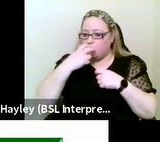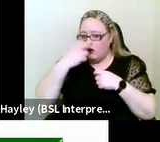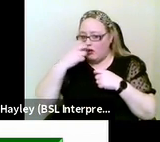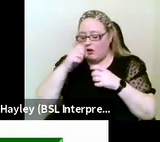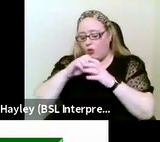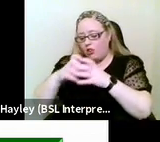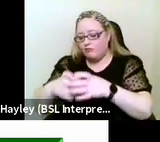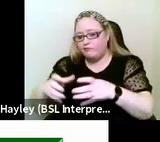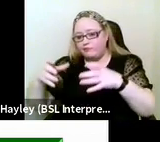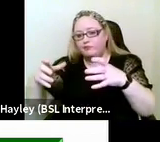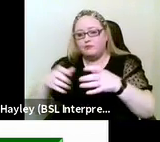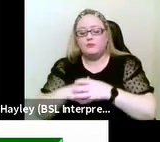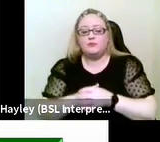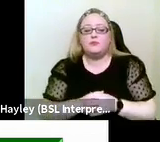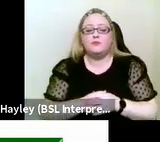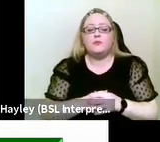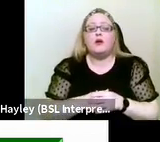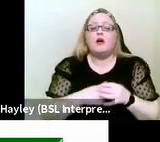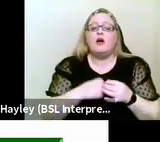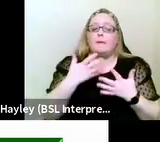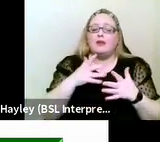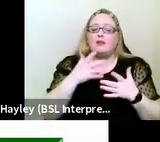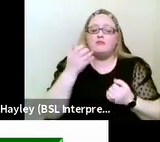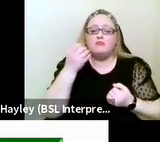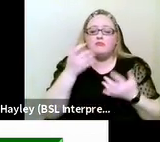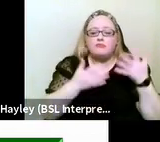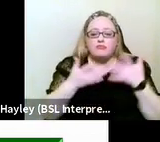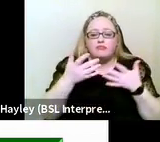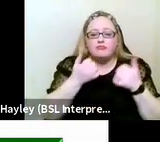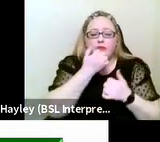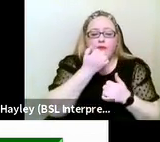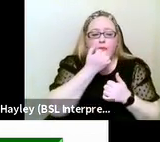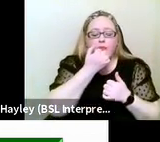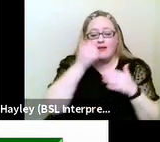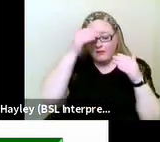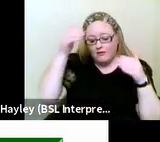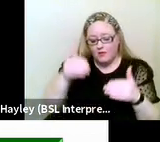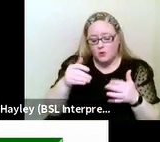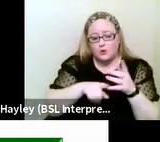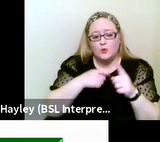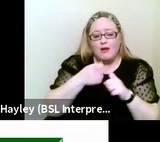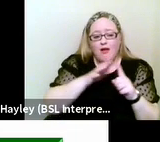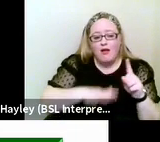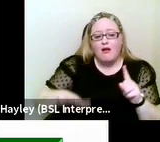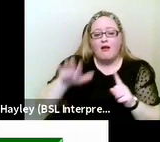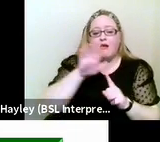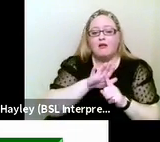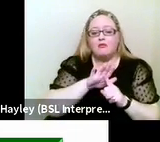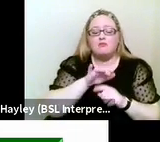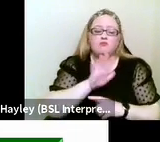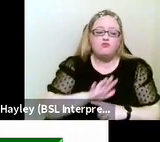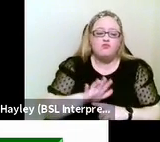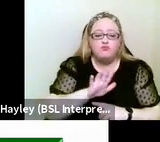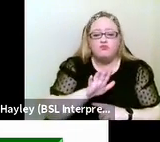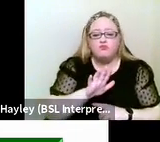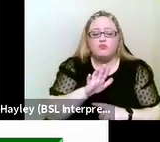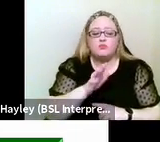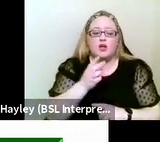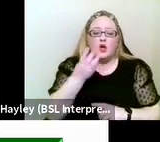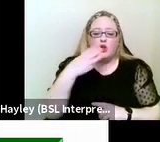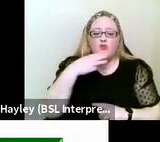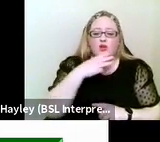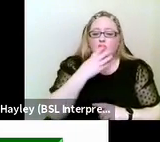grow. And I've just put some figures down there if we were focusing on the UK, sort of 356,000.